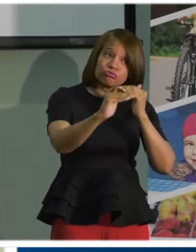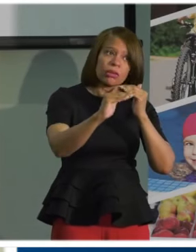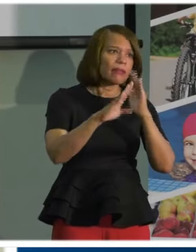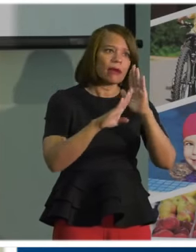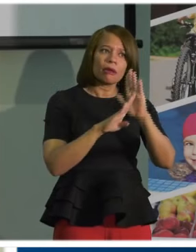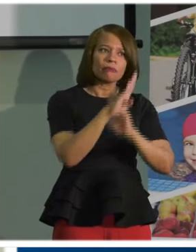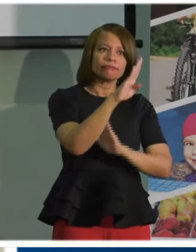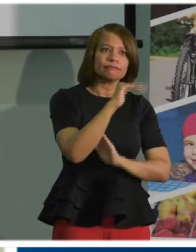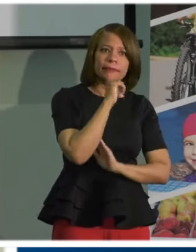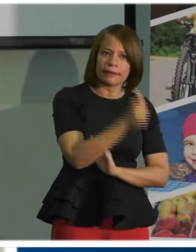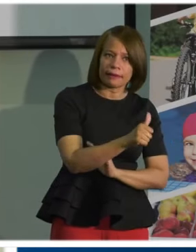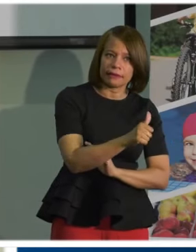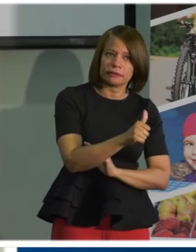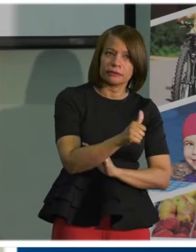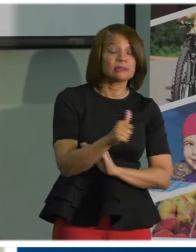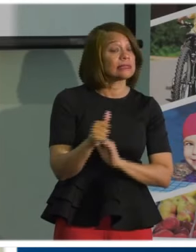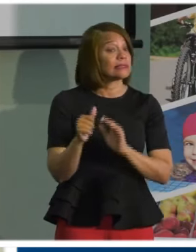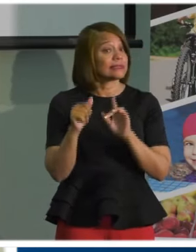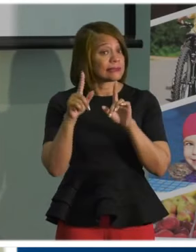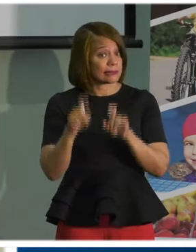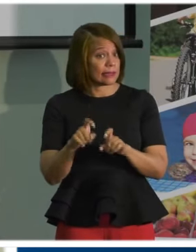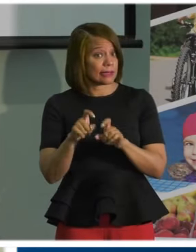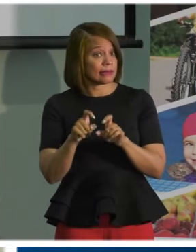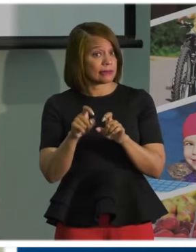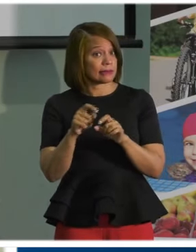although we've seen the increase in cases.